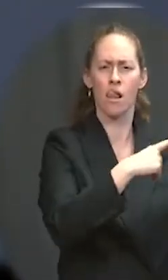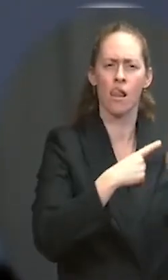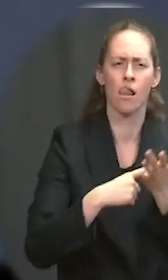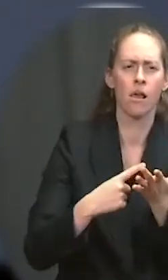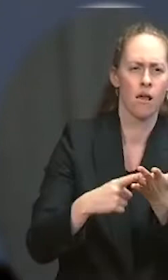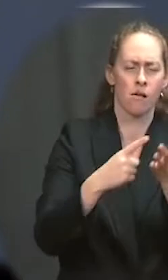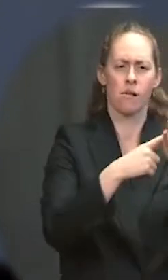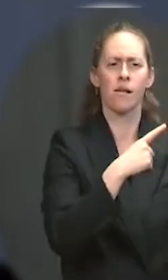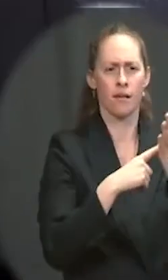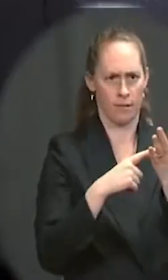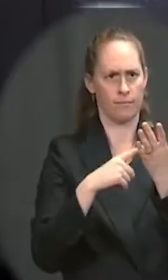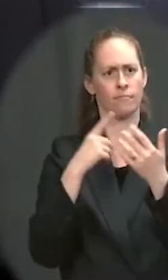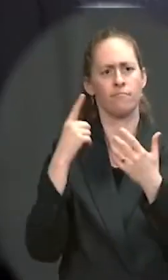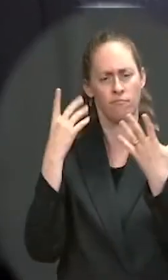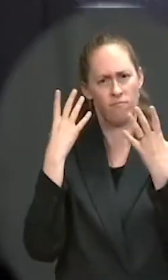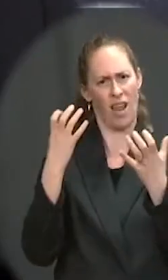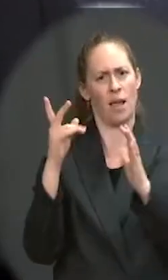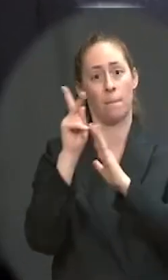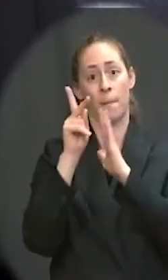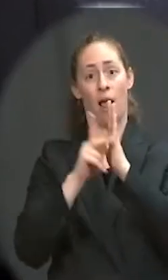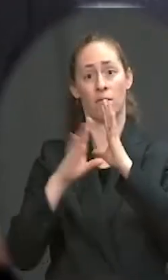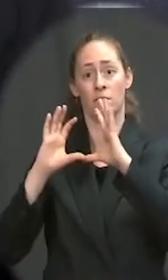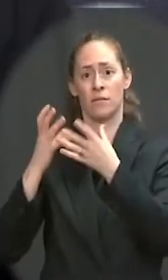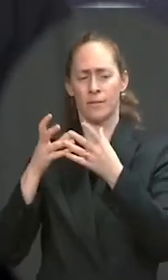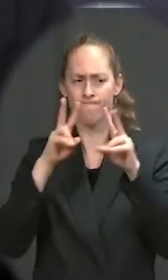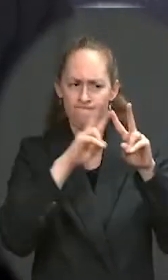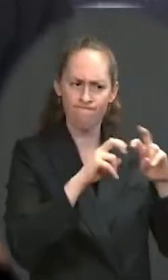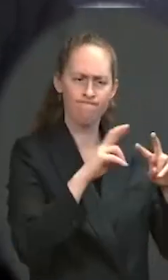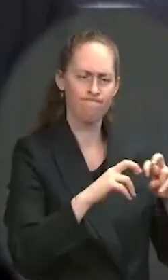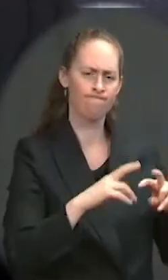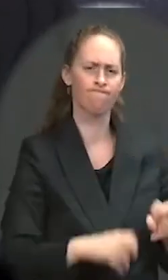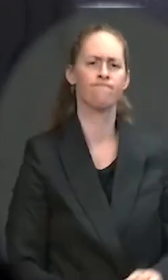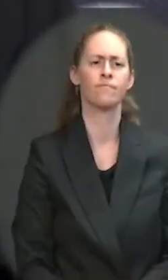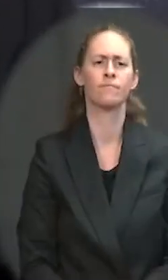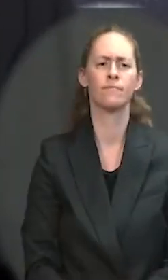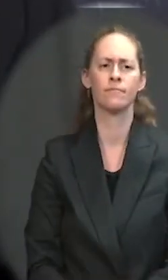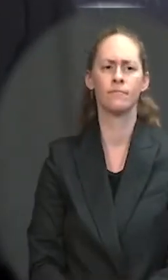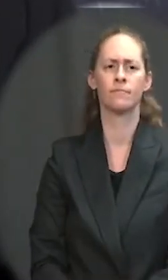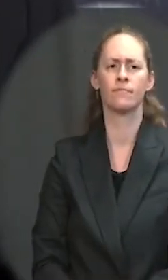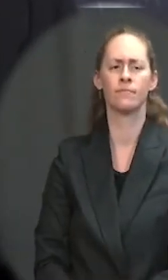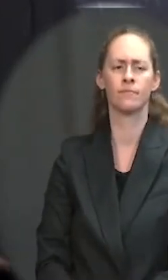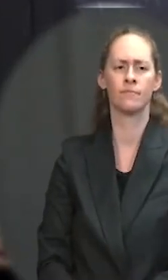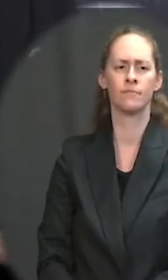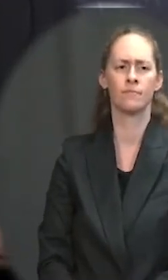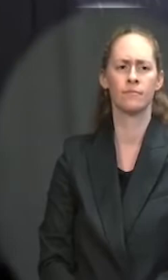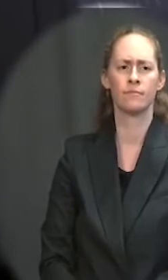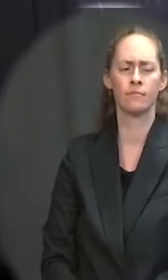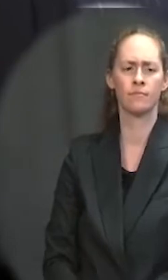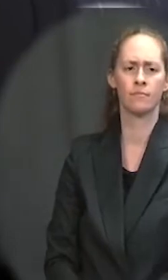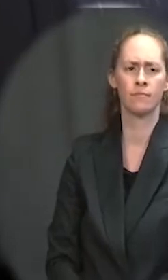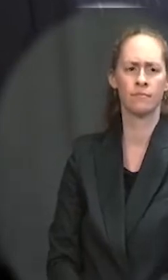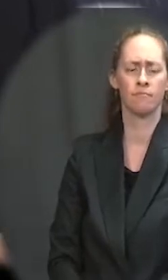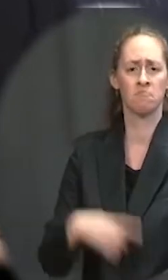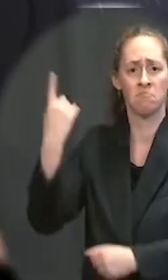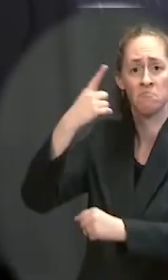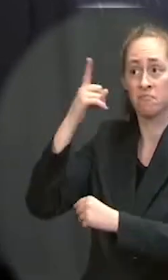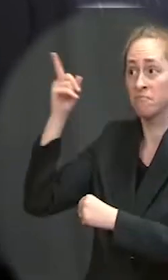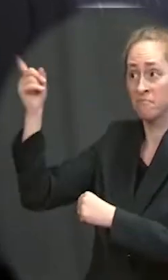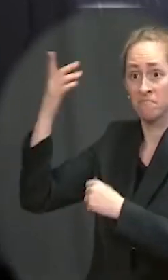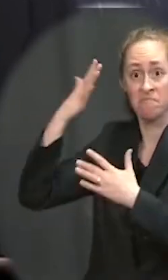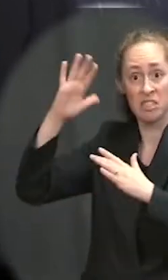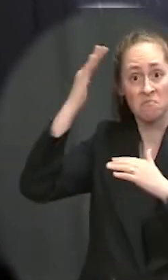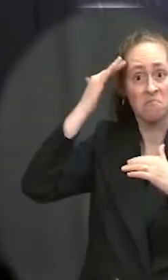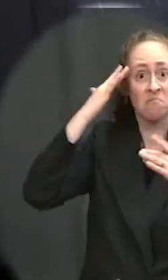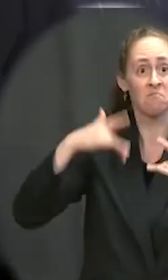policy teams. So given what he's heard from the policy teams, from the health experts, people like Dr. Fauci have weighed in publicly about whether this would be helpful in